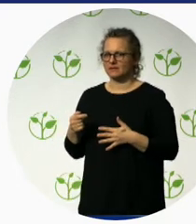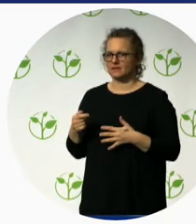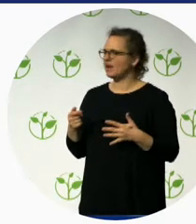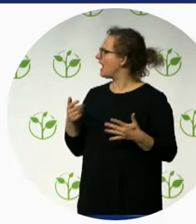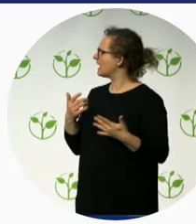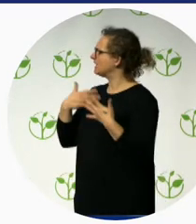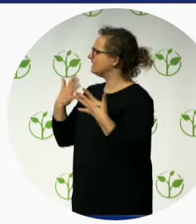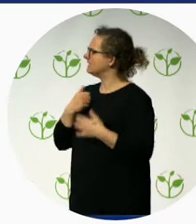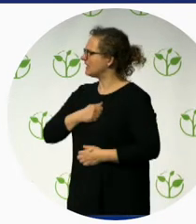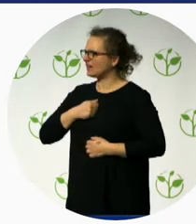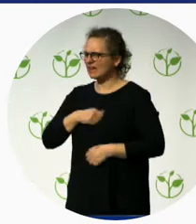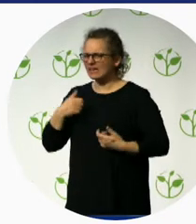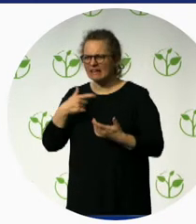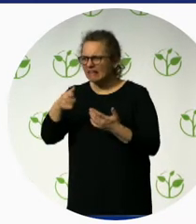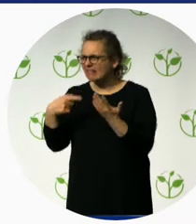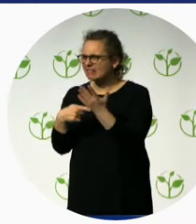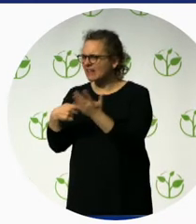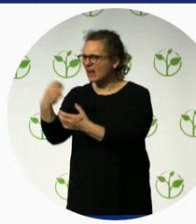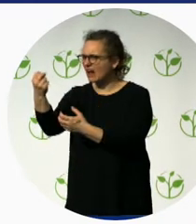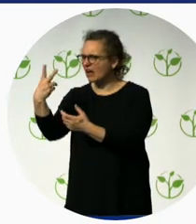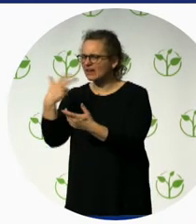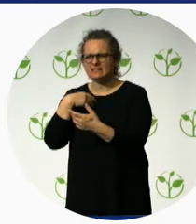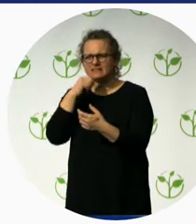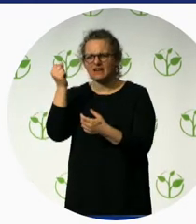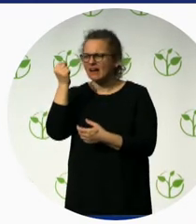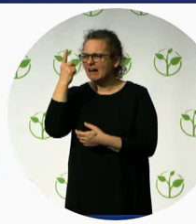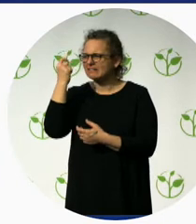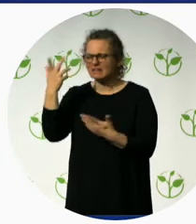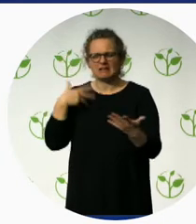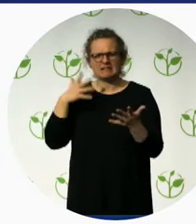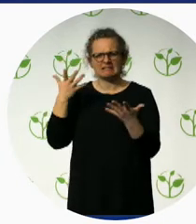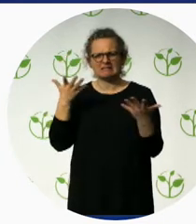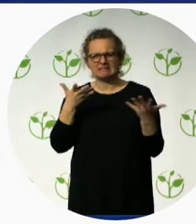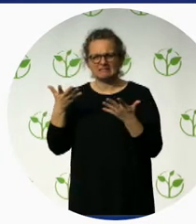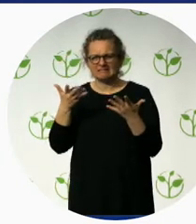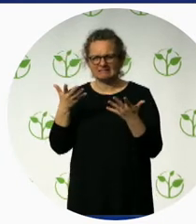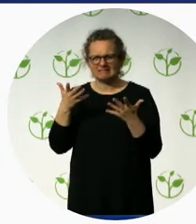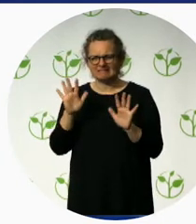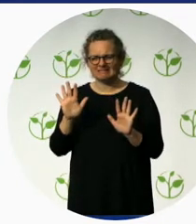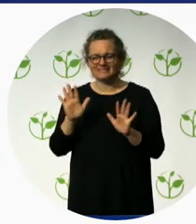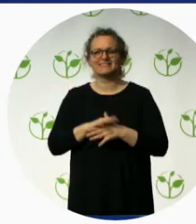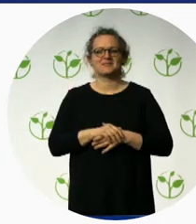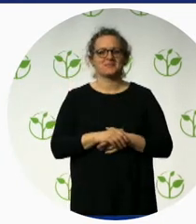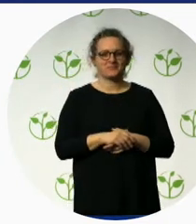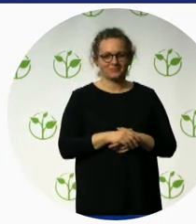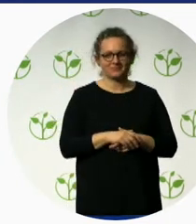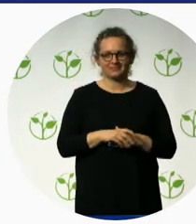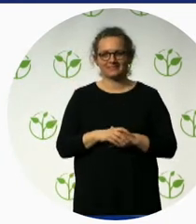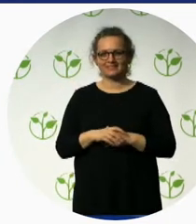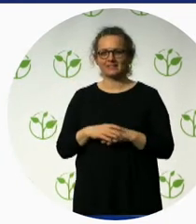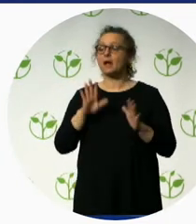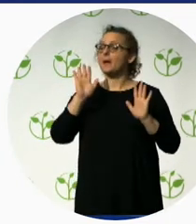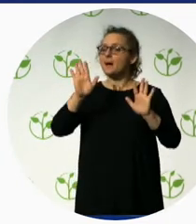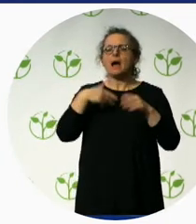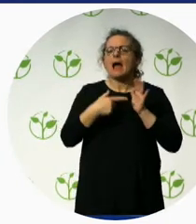Here, for example, I'm showing the menu that was printed in braille and